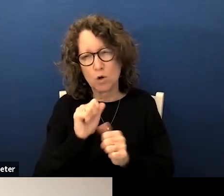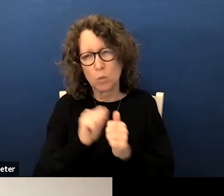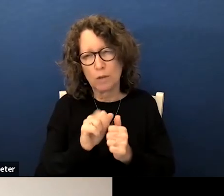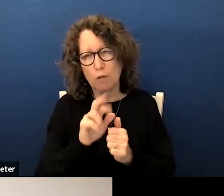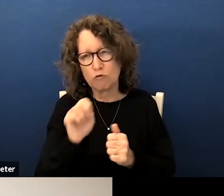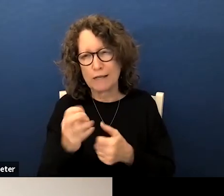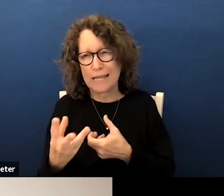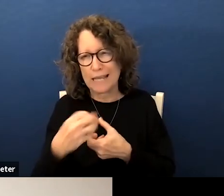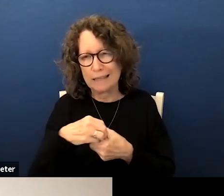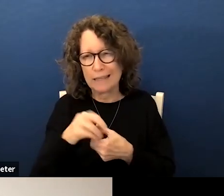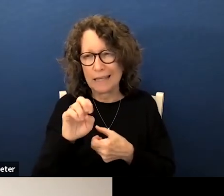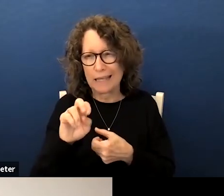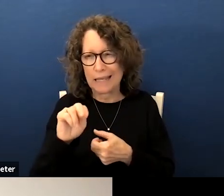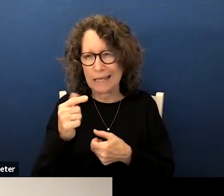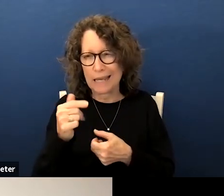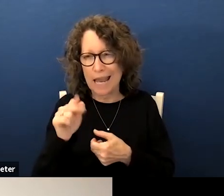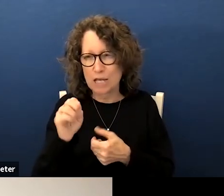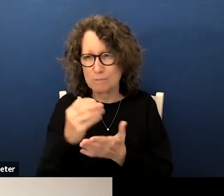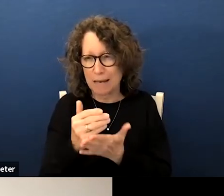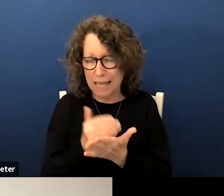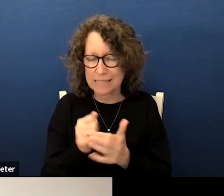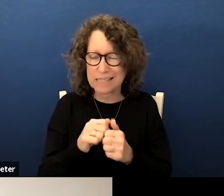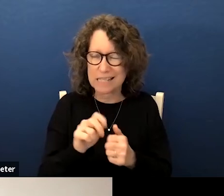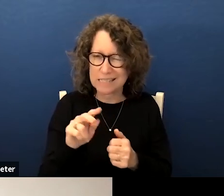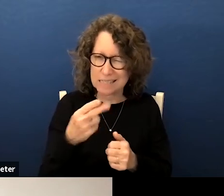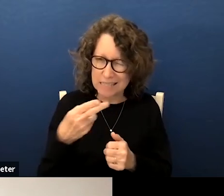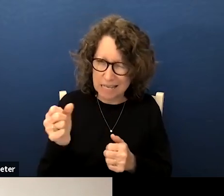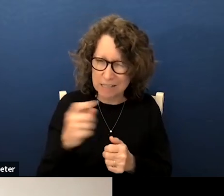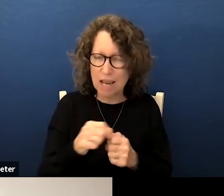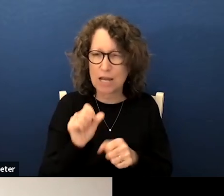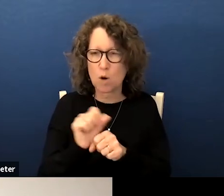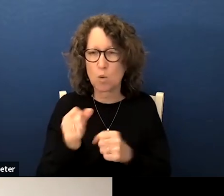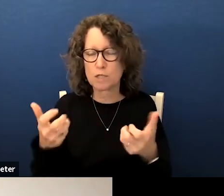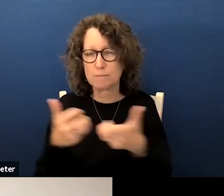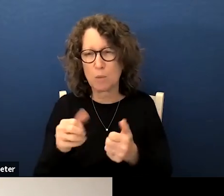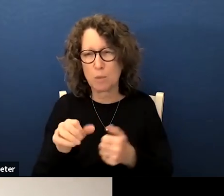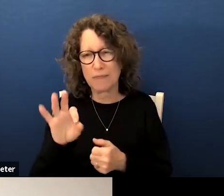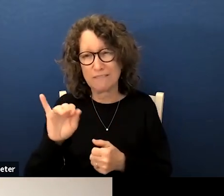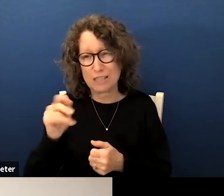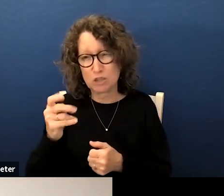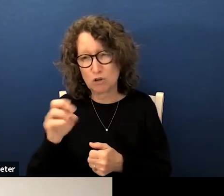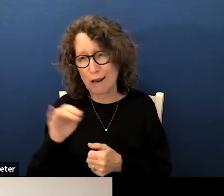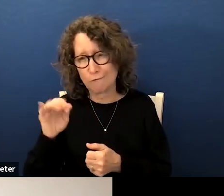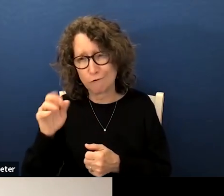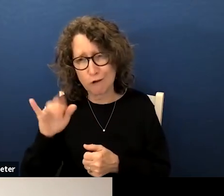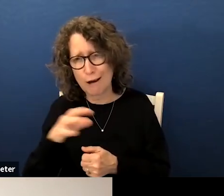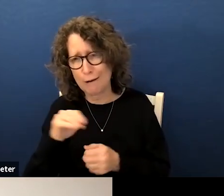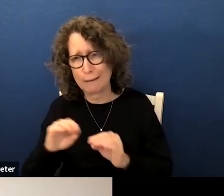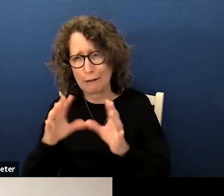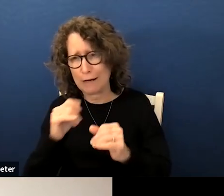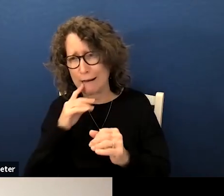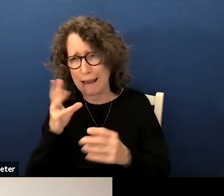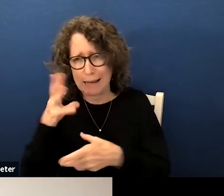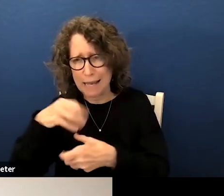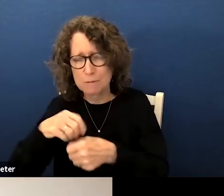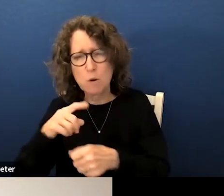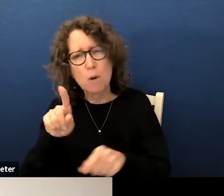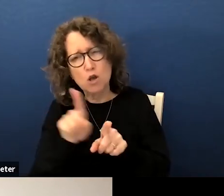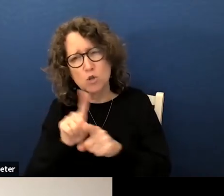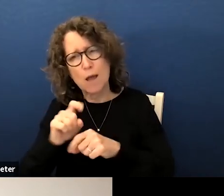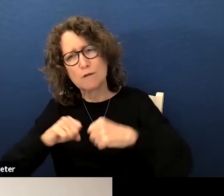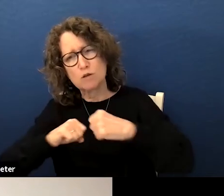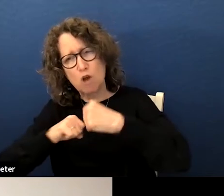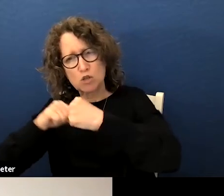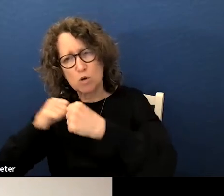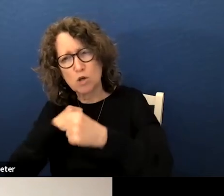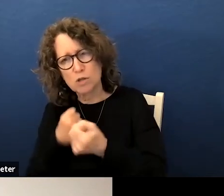-engagement lessons in secondary and this works well with our fisher and fry initiative on clarity and engagement but also we have structural supports